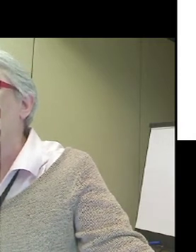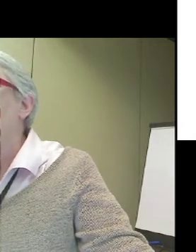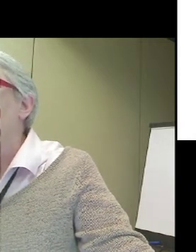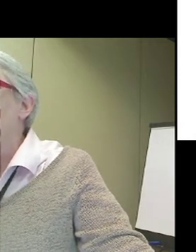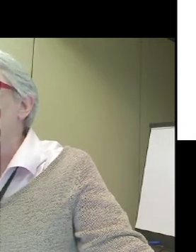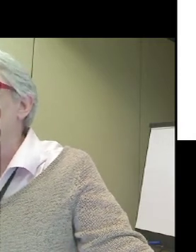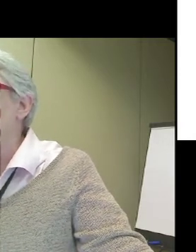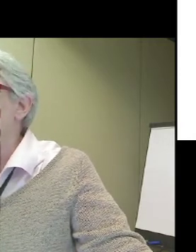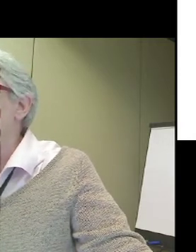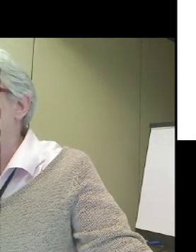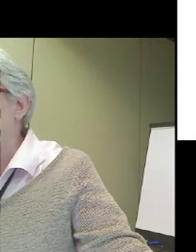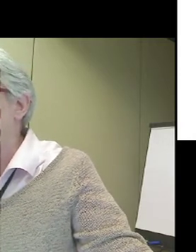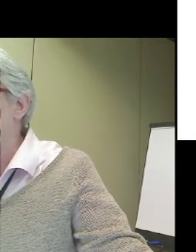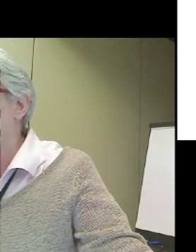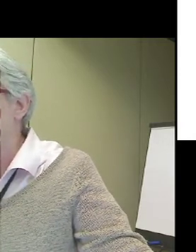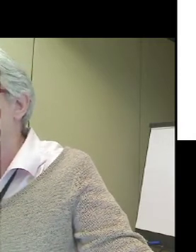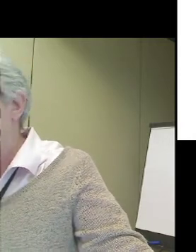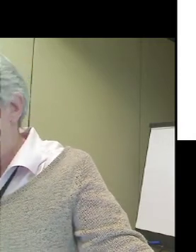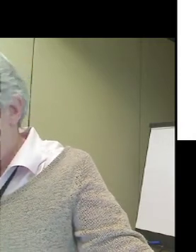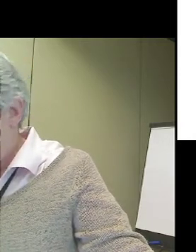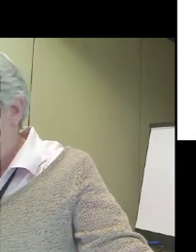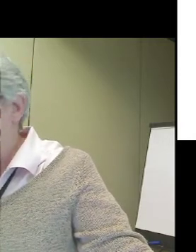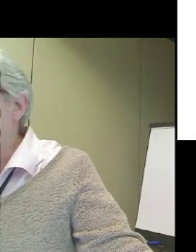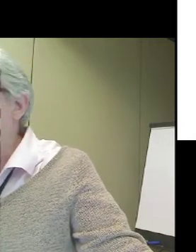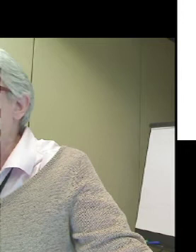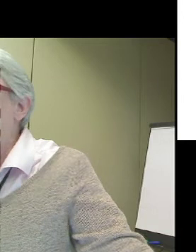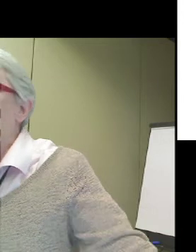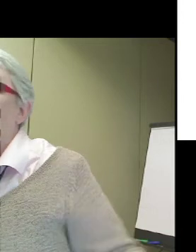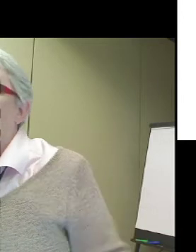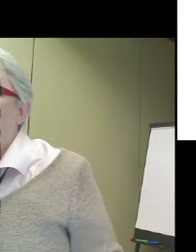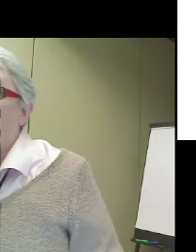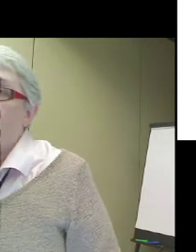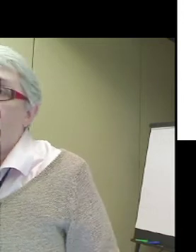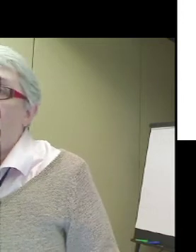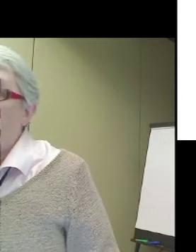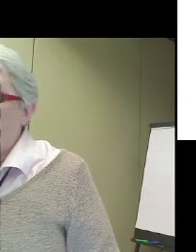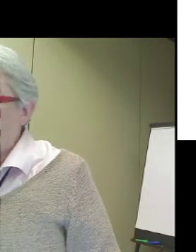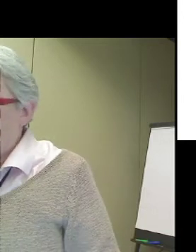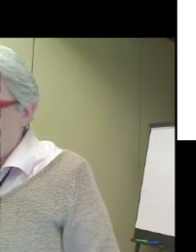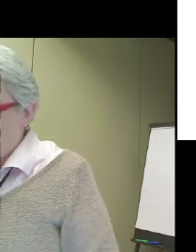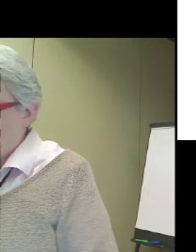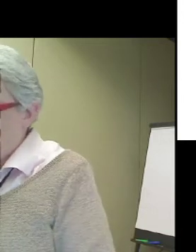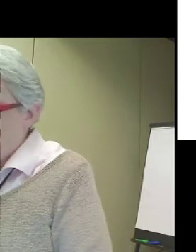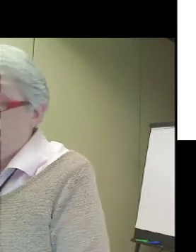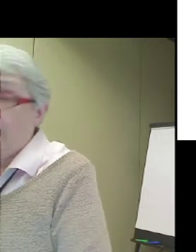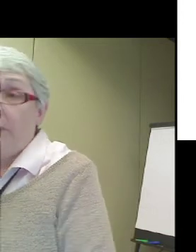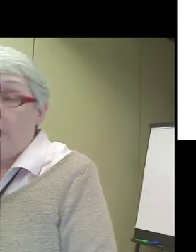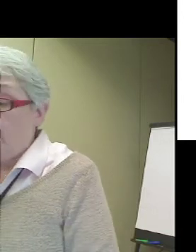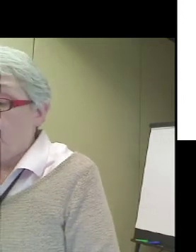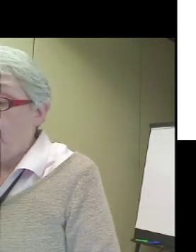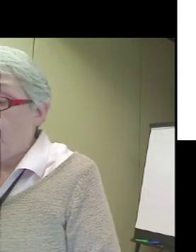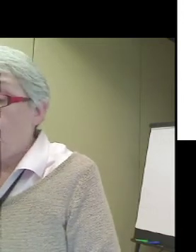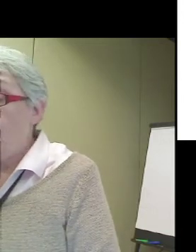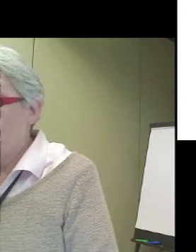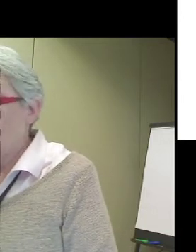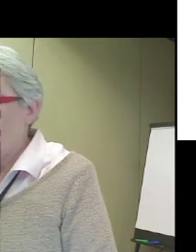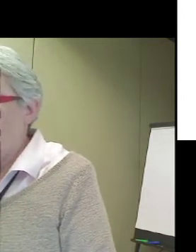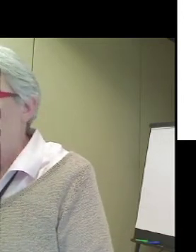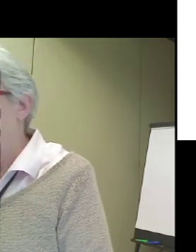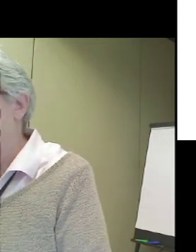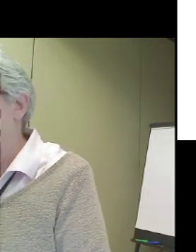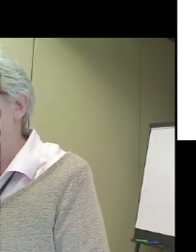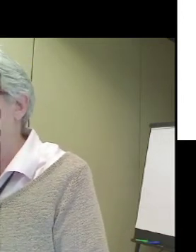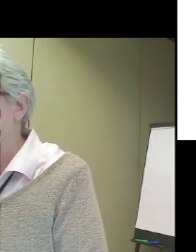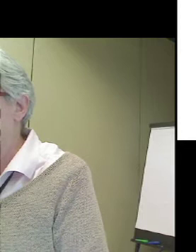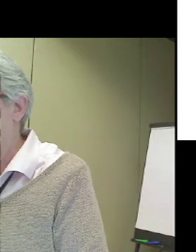it's the premier university for deaf students. We had no programs for deaf people, not even by request.